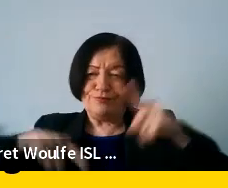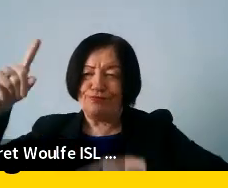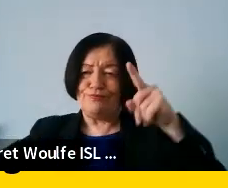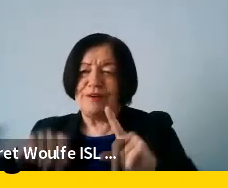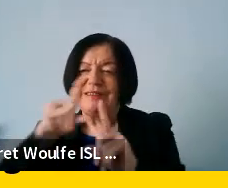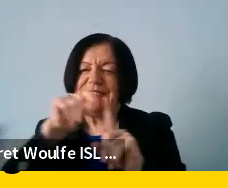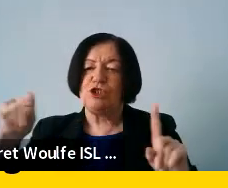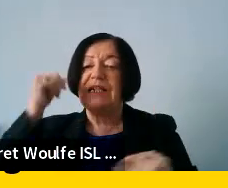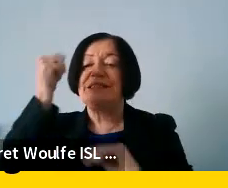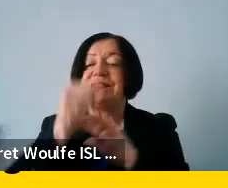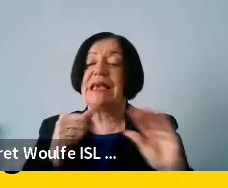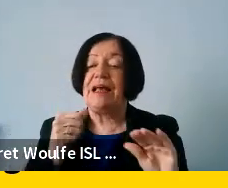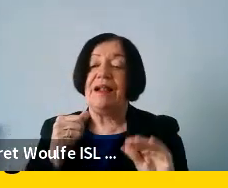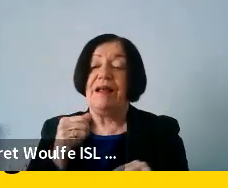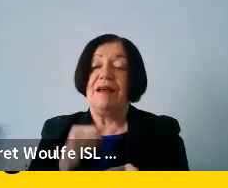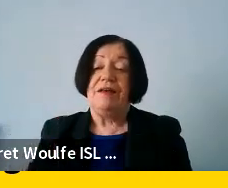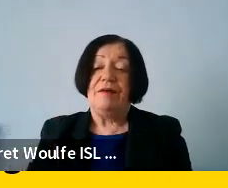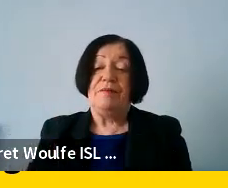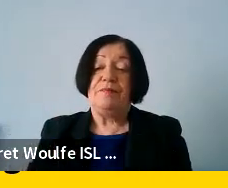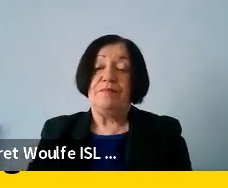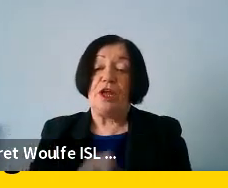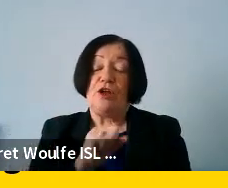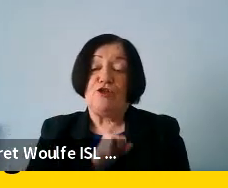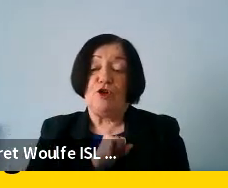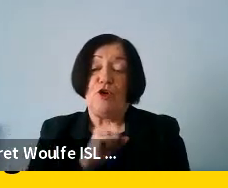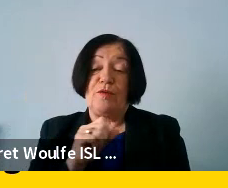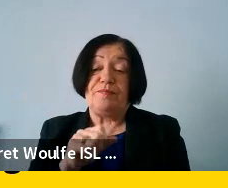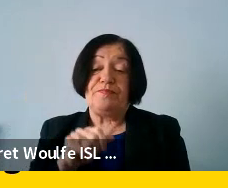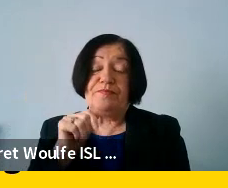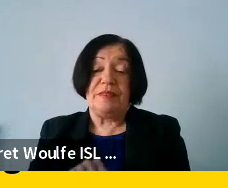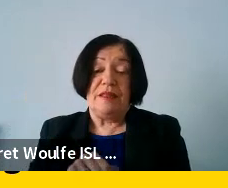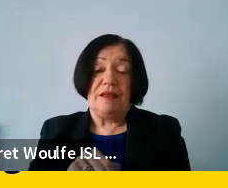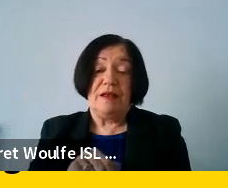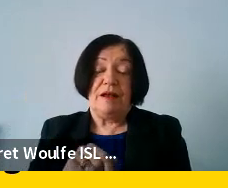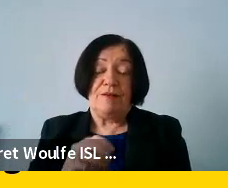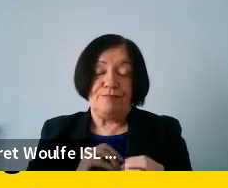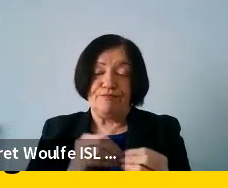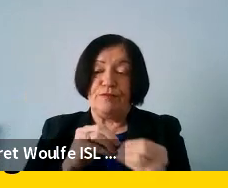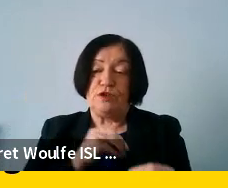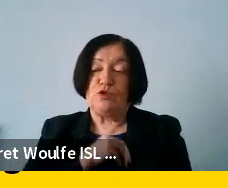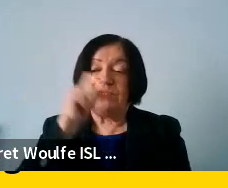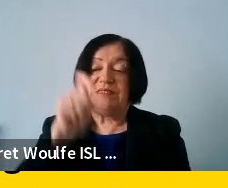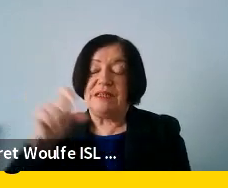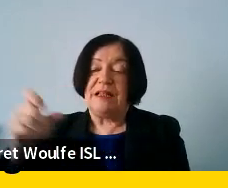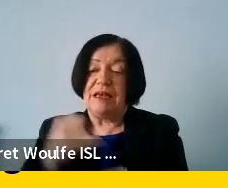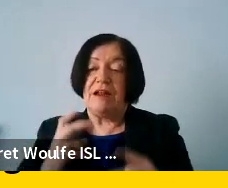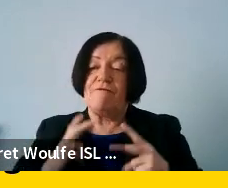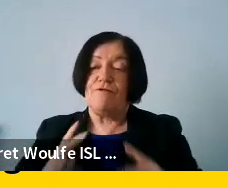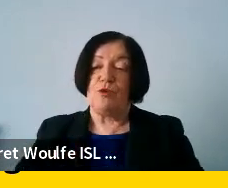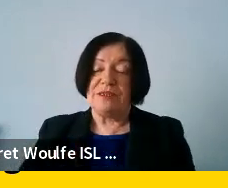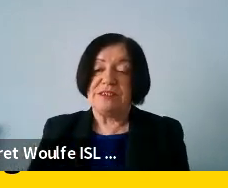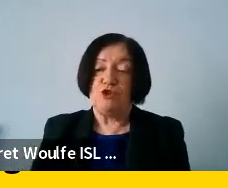skills, um, ensuring that the, these are tailored also to citizens in a vulnerable position.